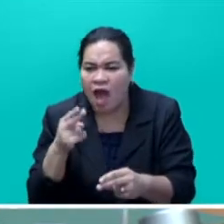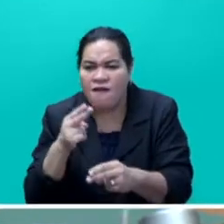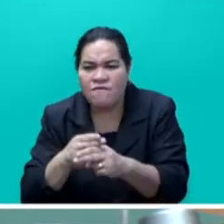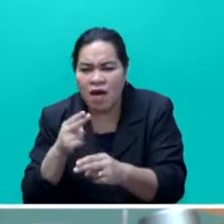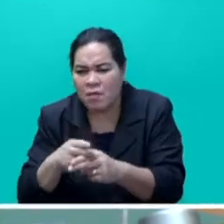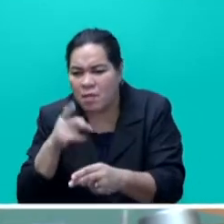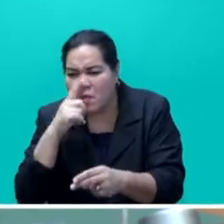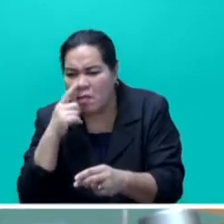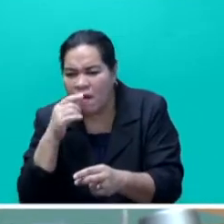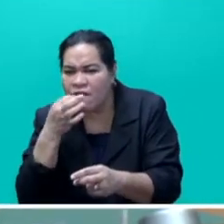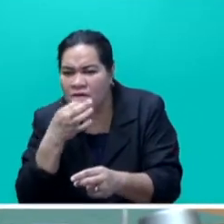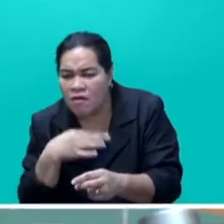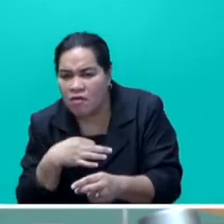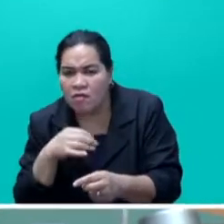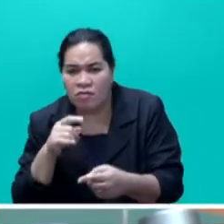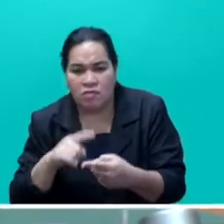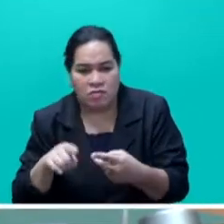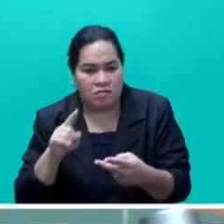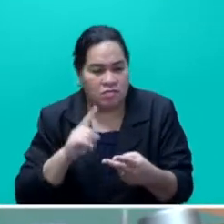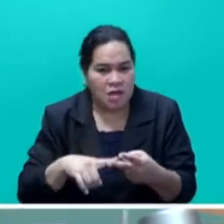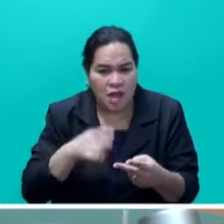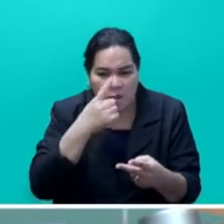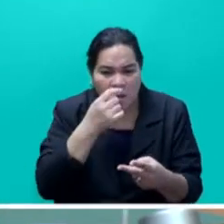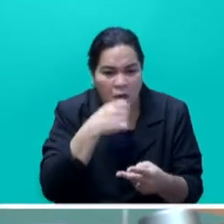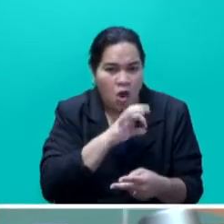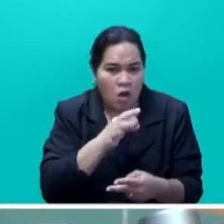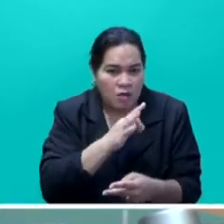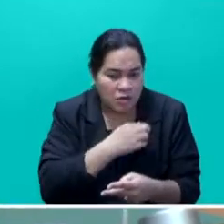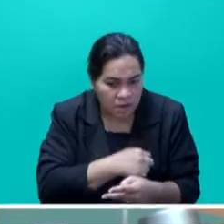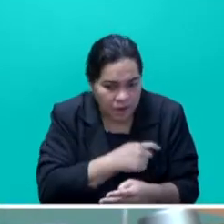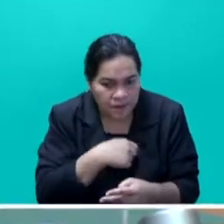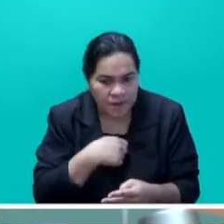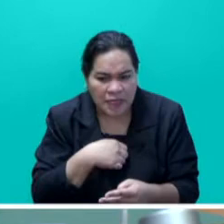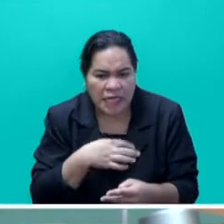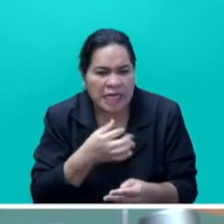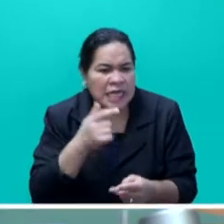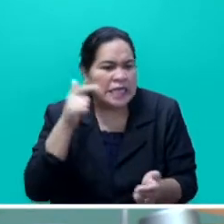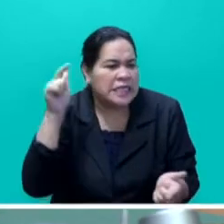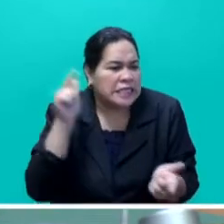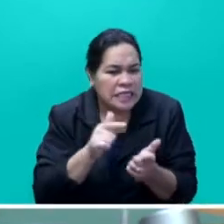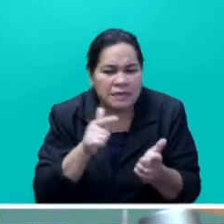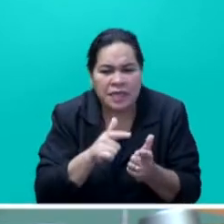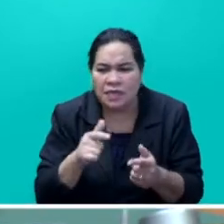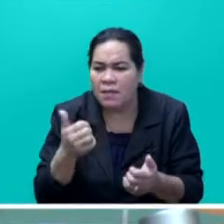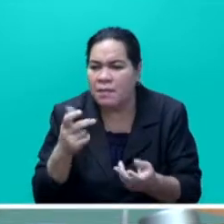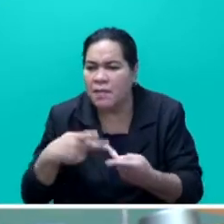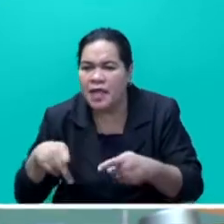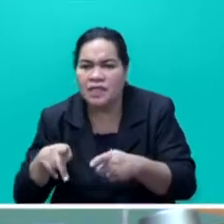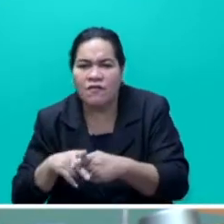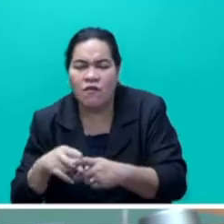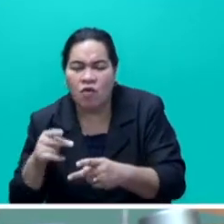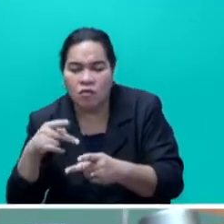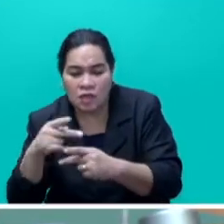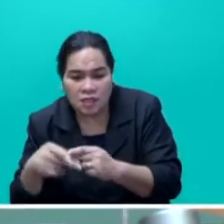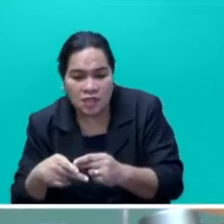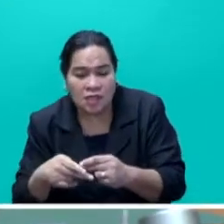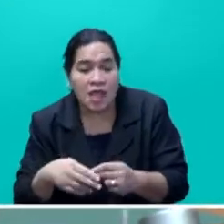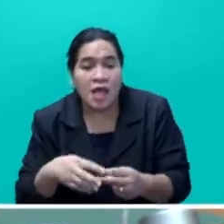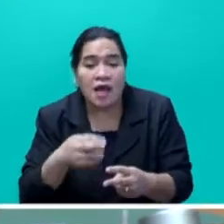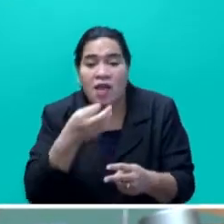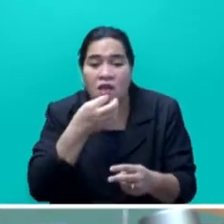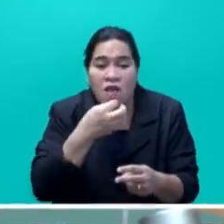low levels of irrigated farms, limited number of nurseries to support farmers, low number of fruit tree urchards,